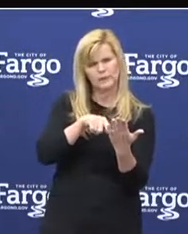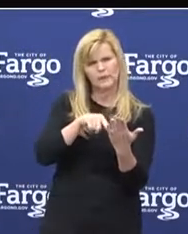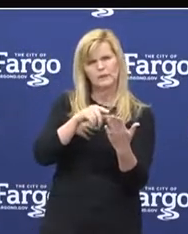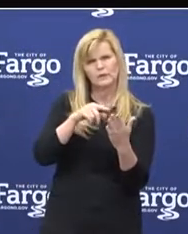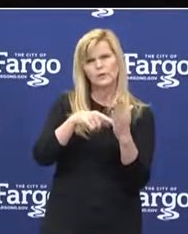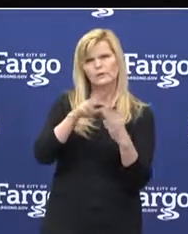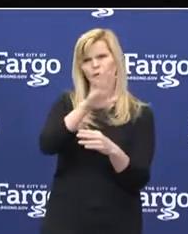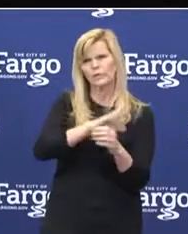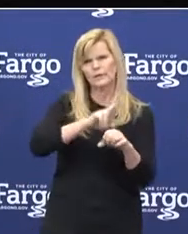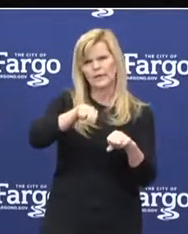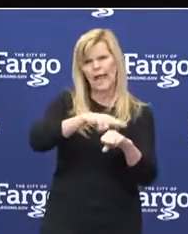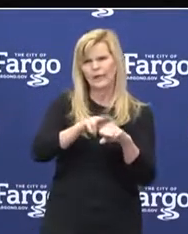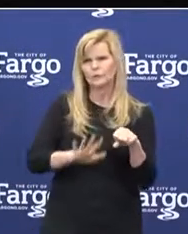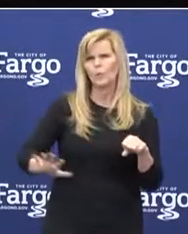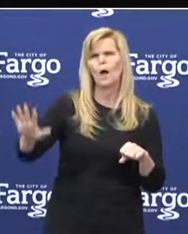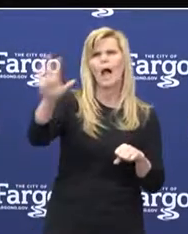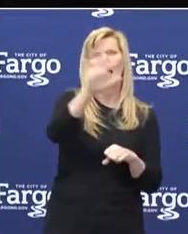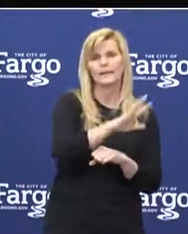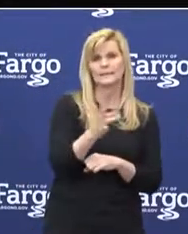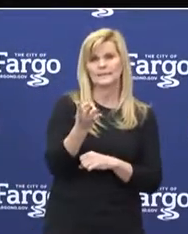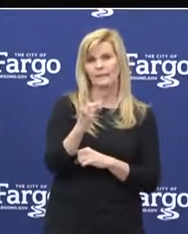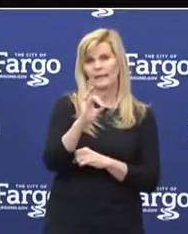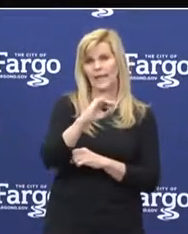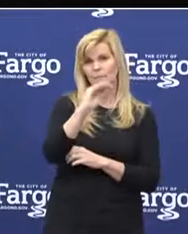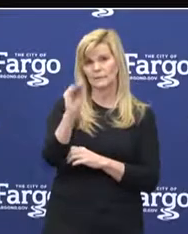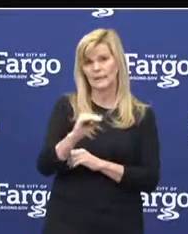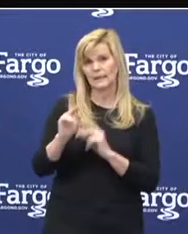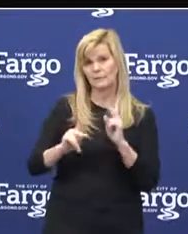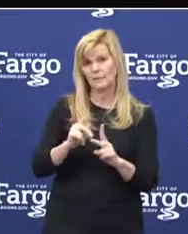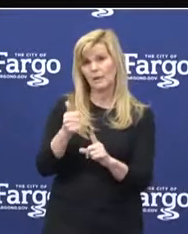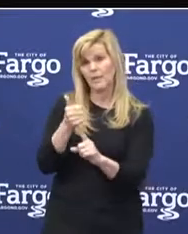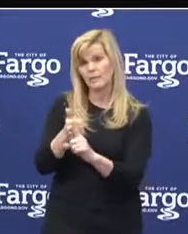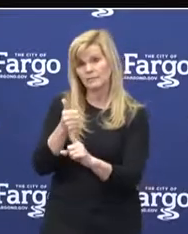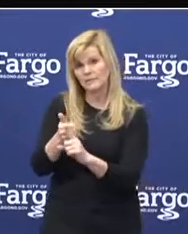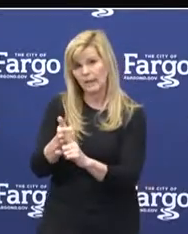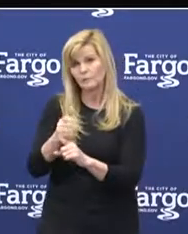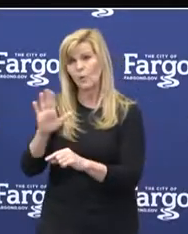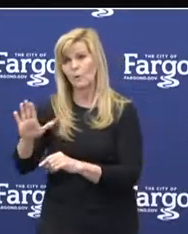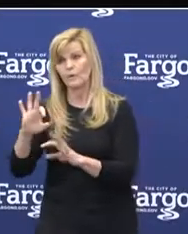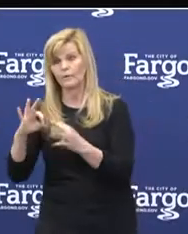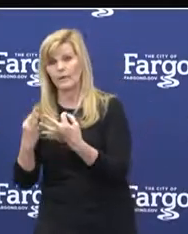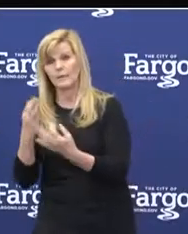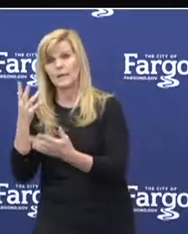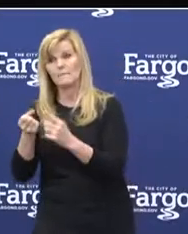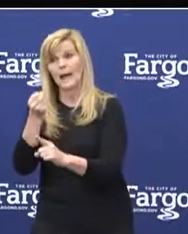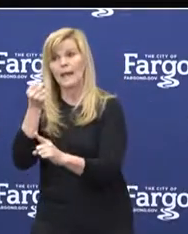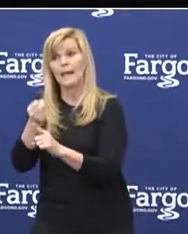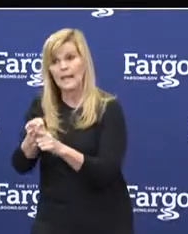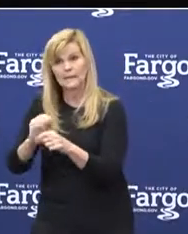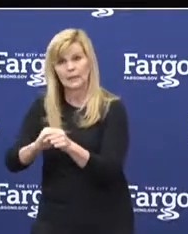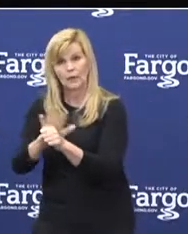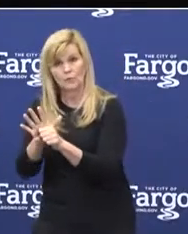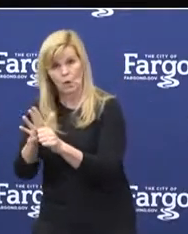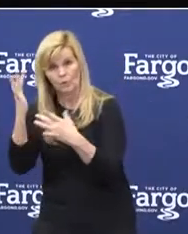78% of respondents were worried that they or someone in their immediate family might catch the coronavirus.